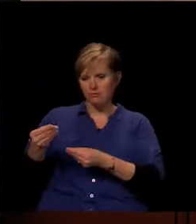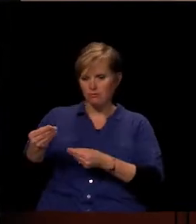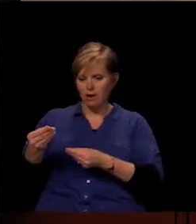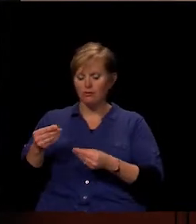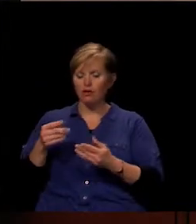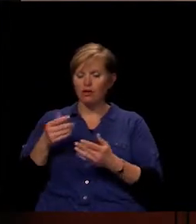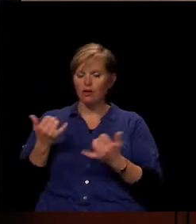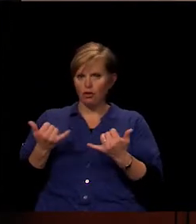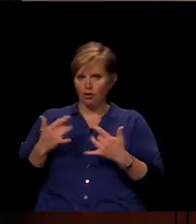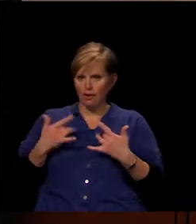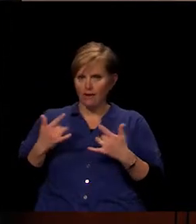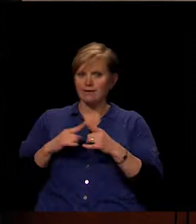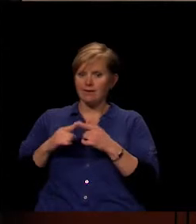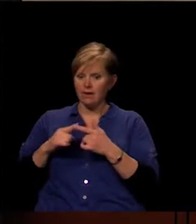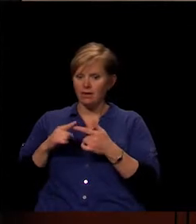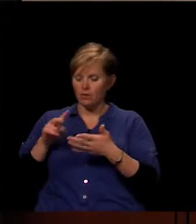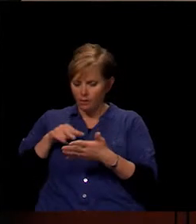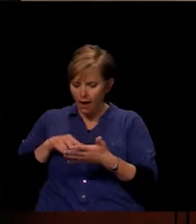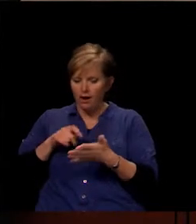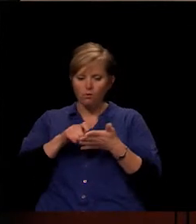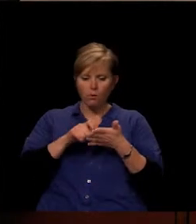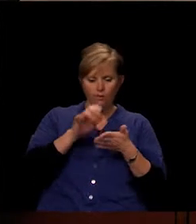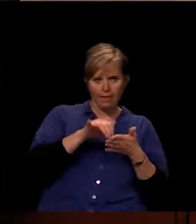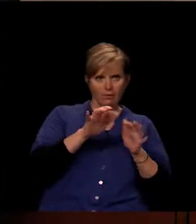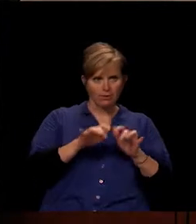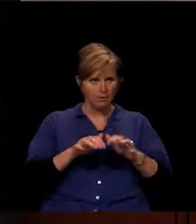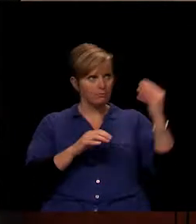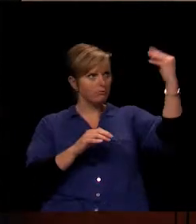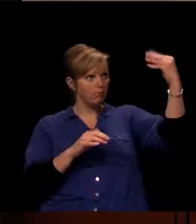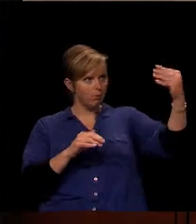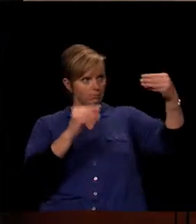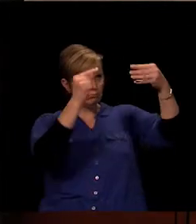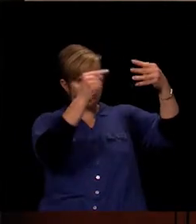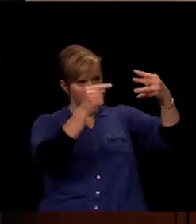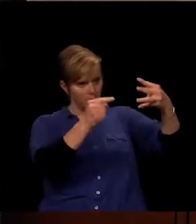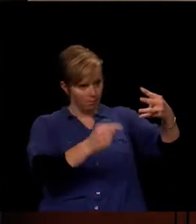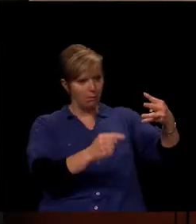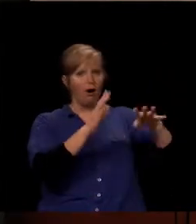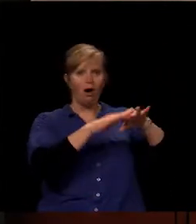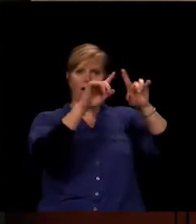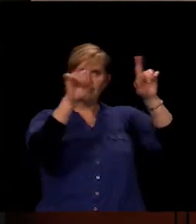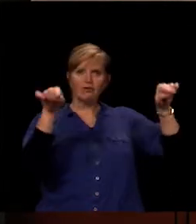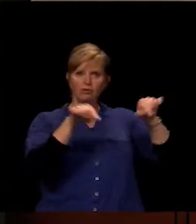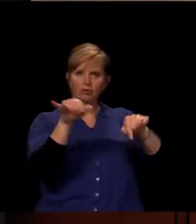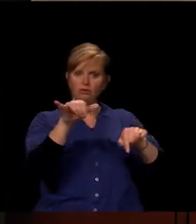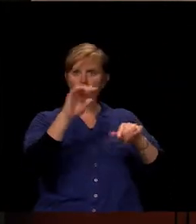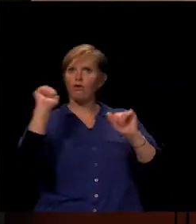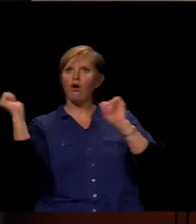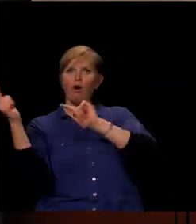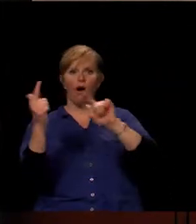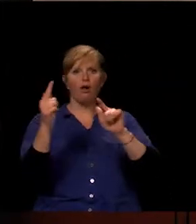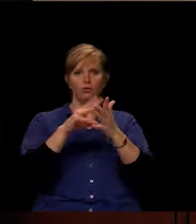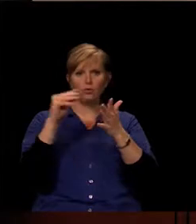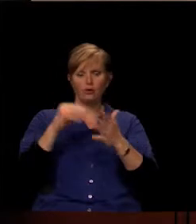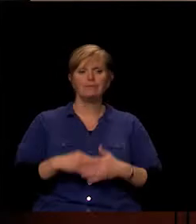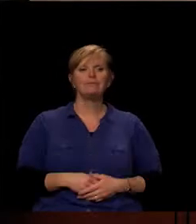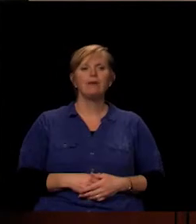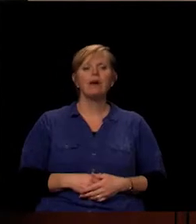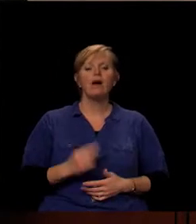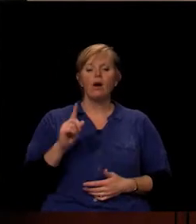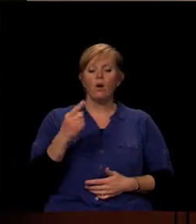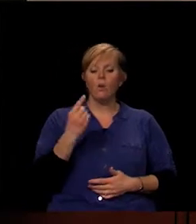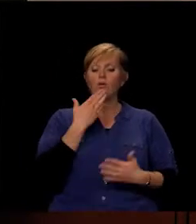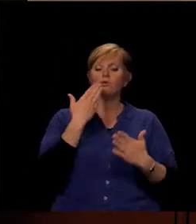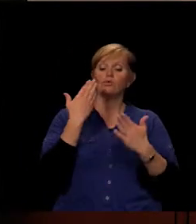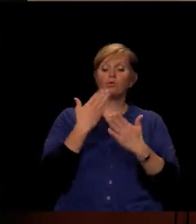but that was one other example. And then, I'll just kind of finish with what I think is a really good quote, and this was shared by one of my teachers